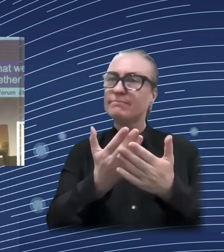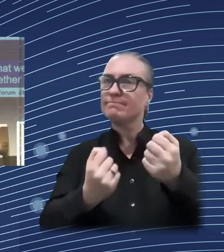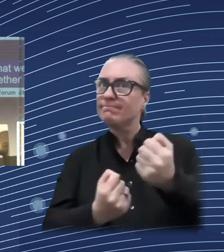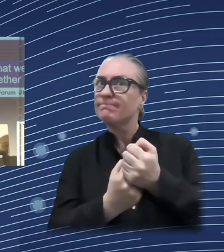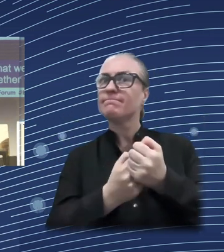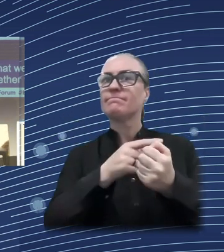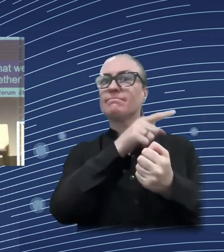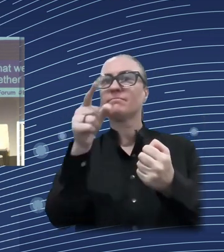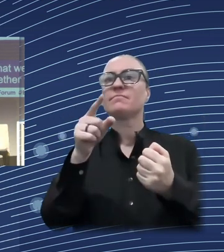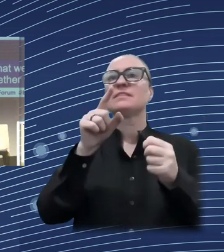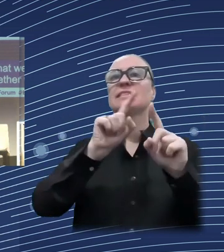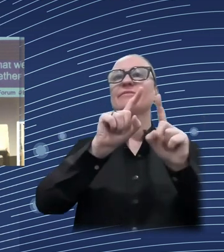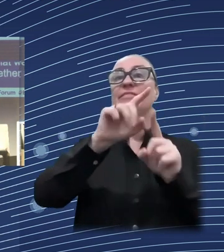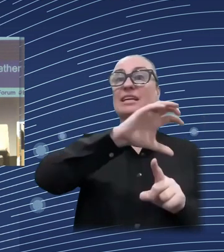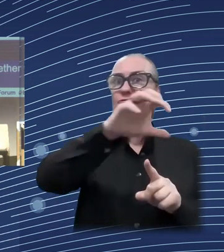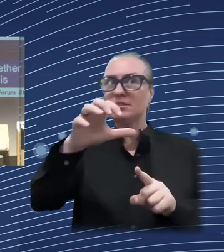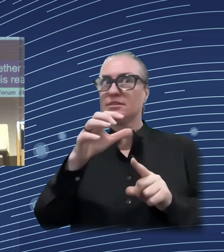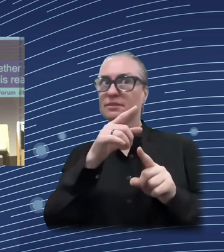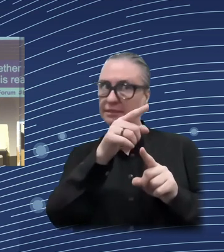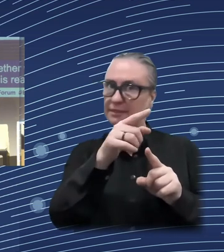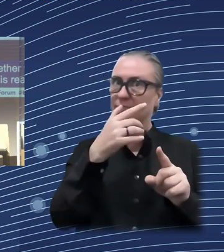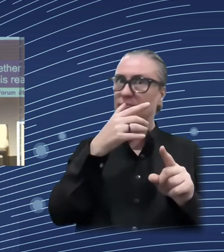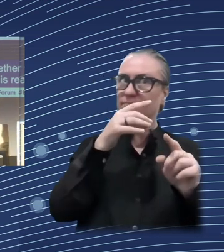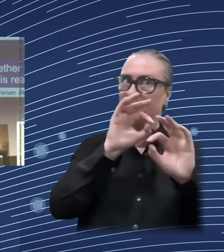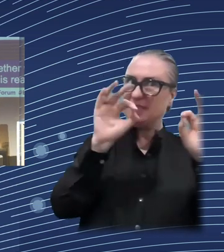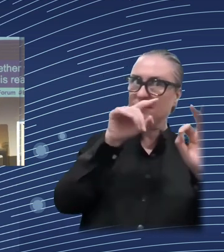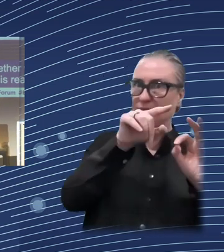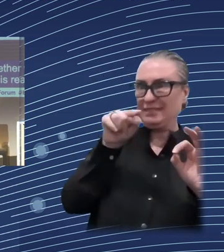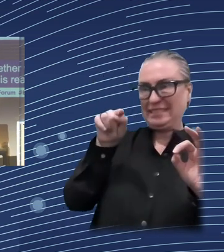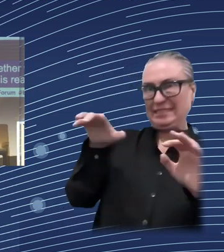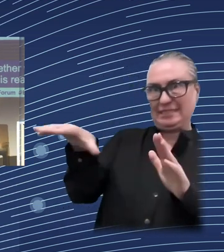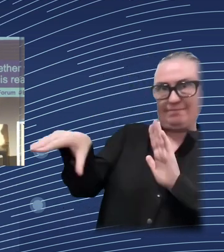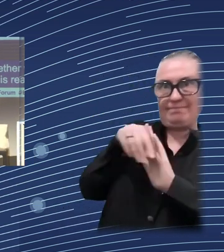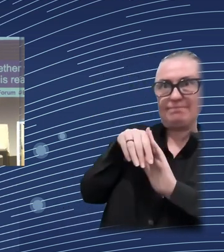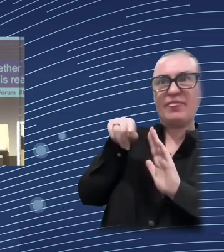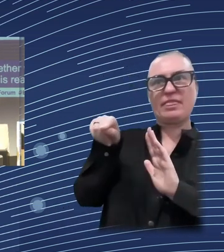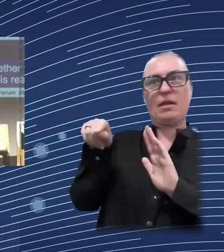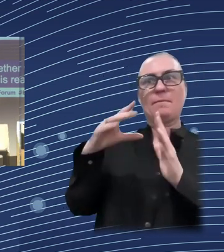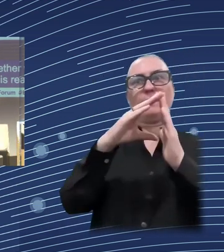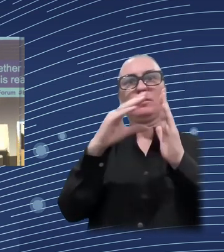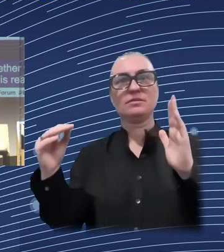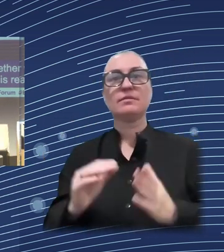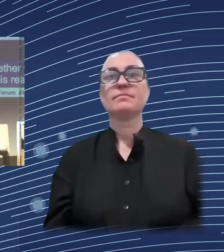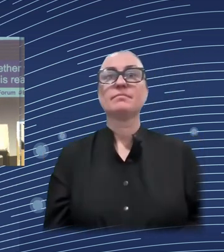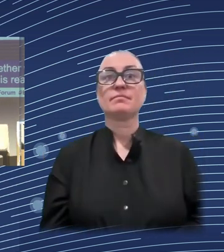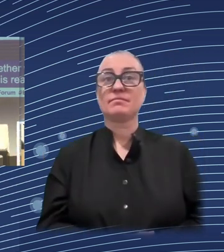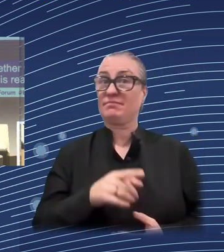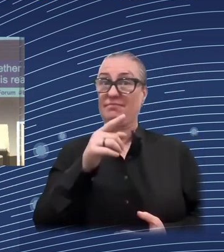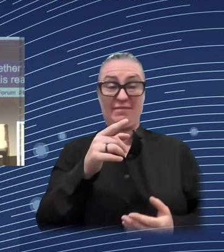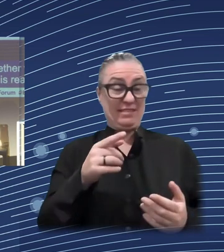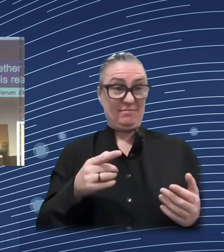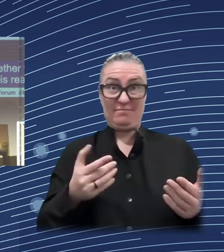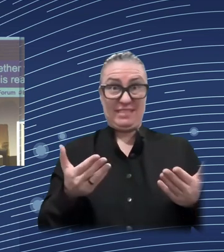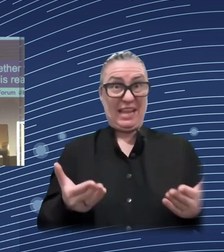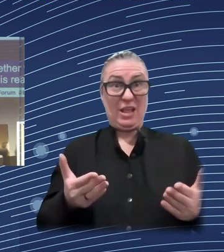What we need is really to keep on promoting such standardized approach for carrying